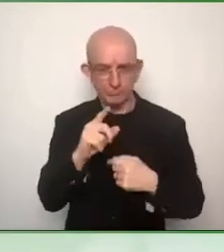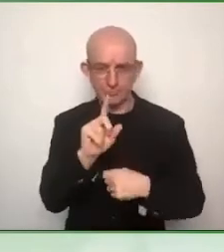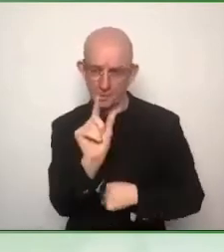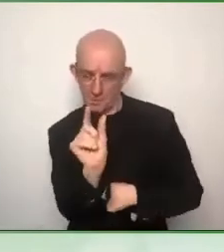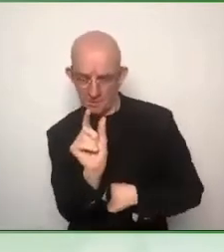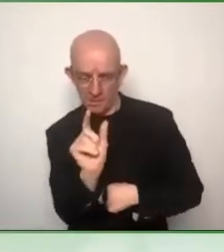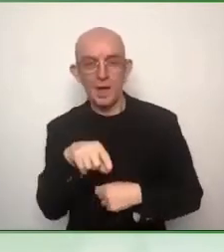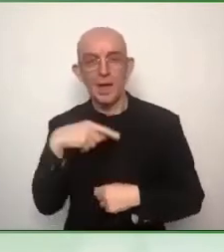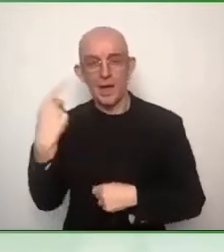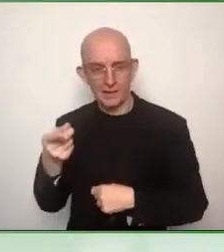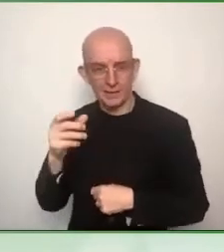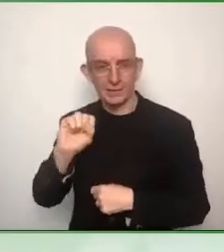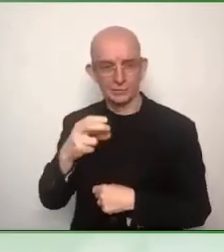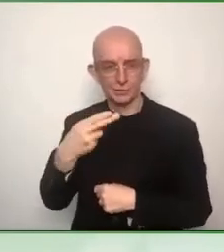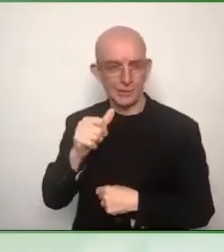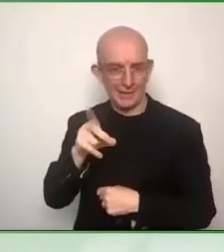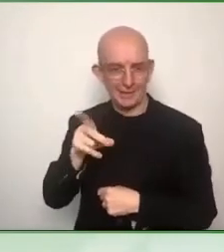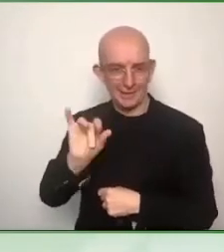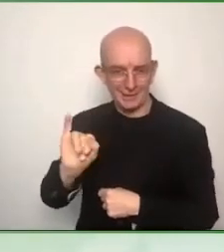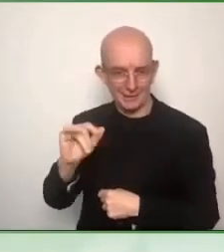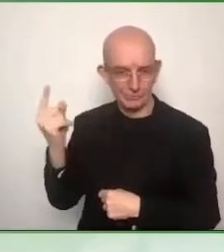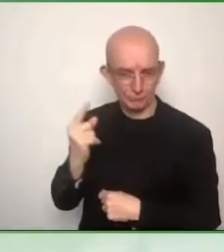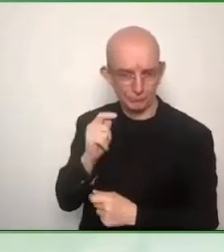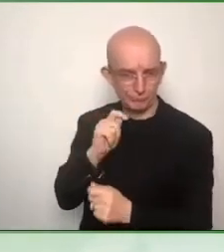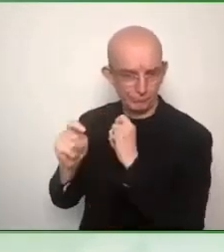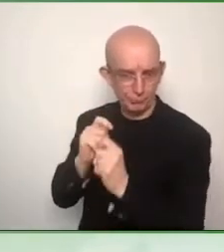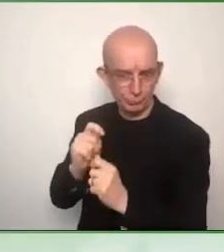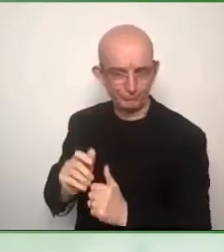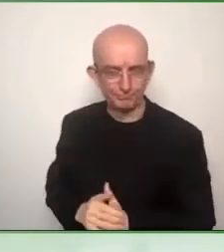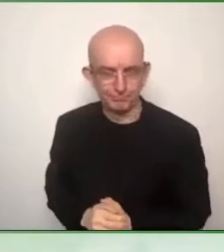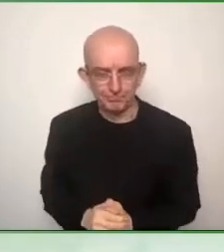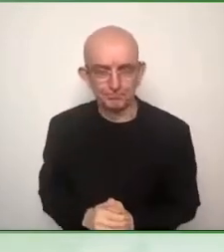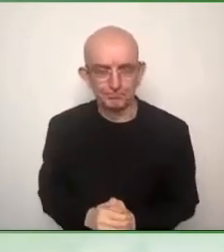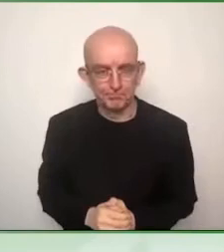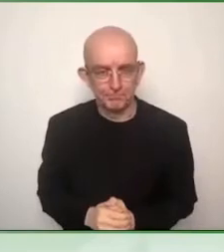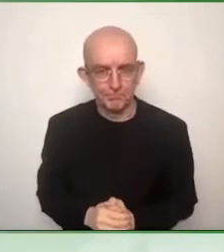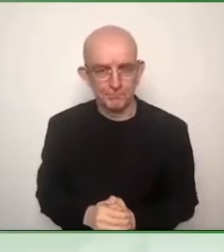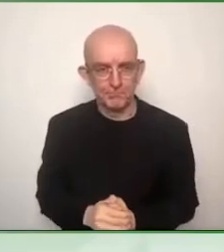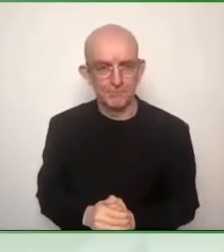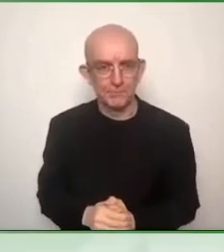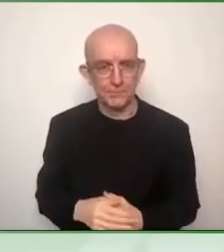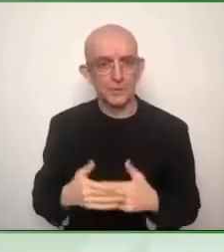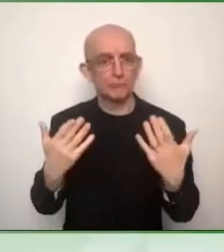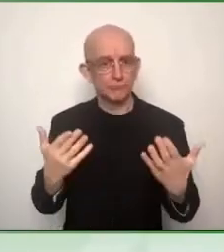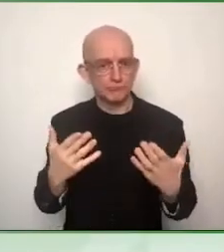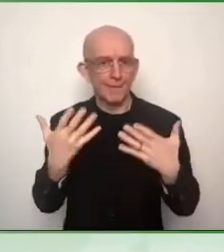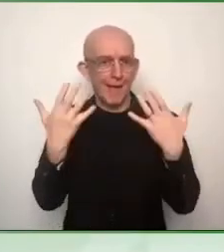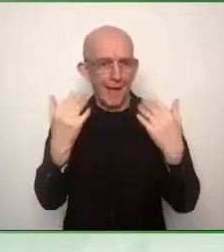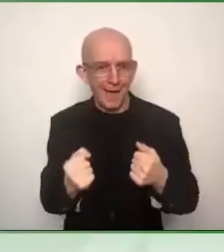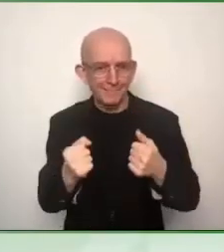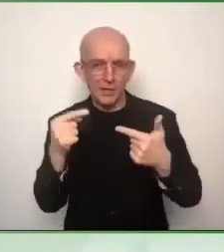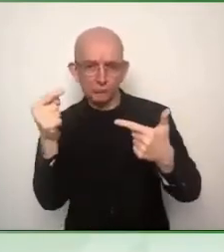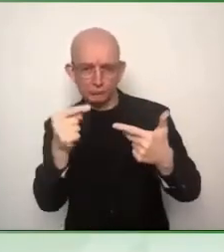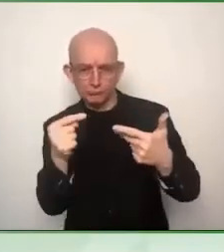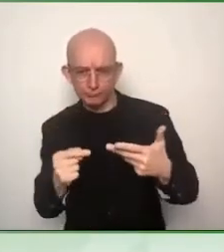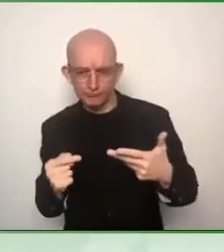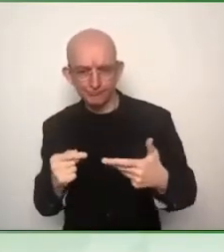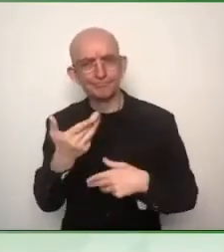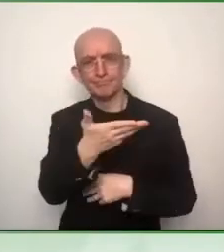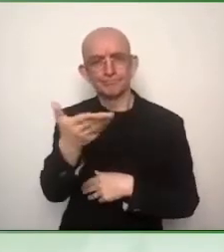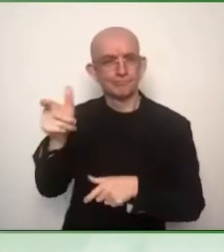to work. So I think one of the key elements is the procurement. So there are processes there that the public procurement system